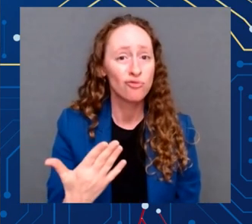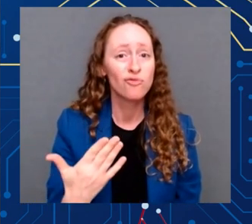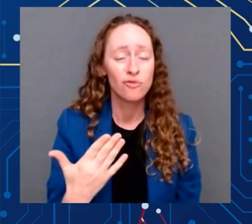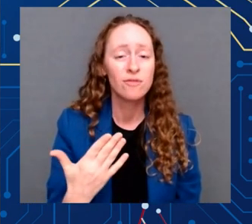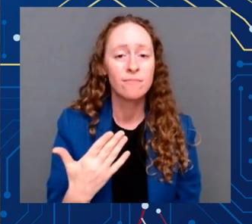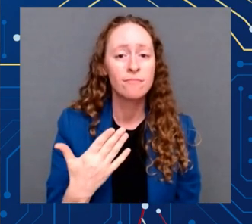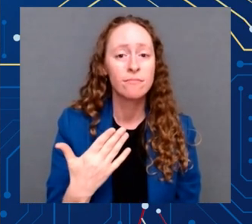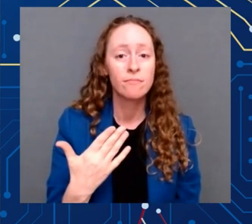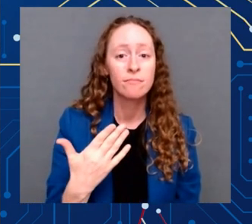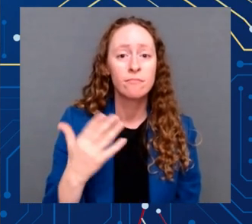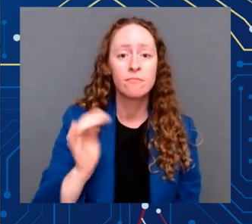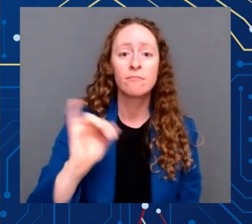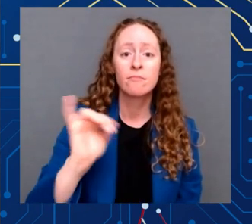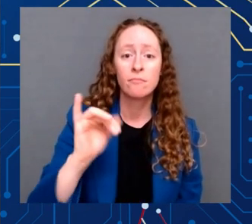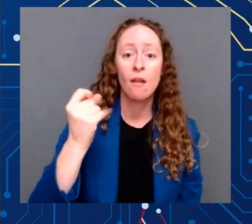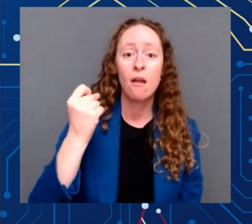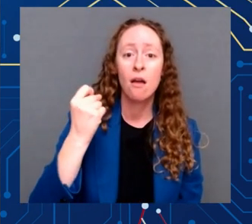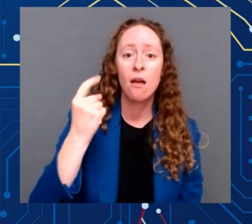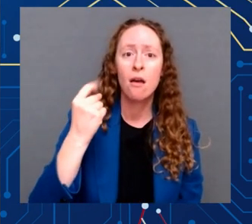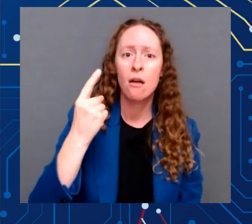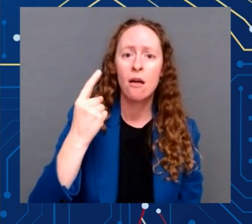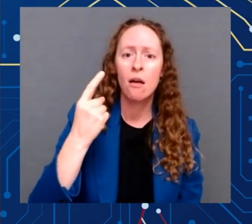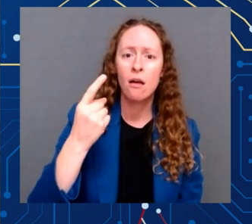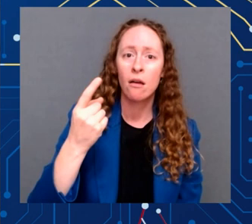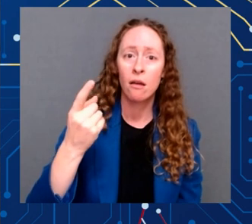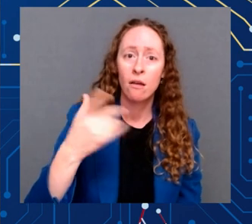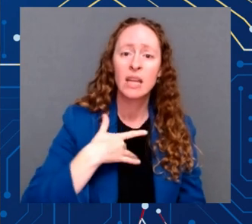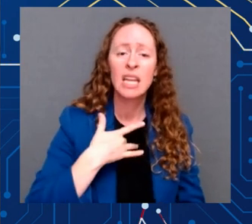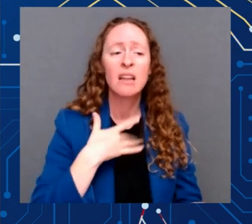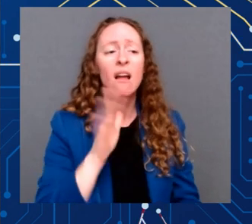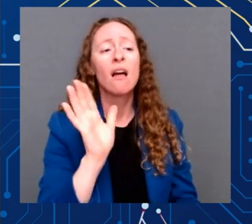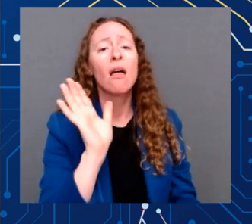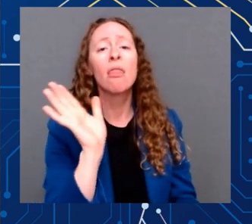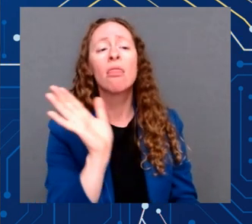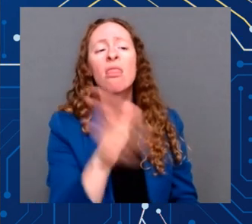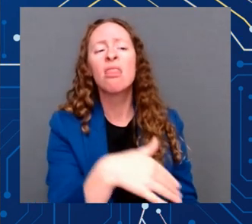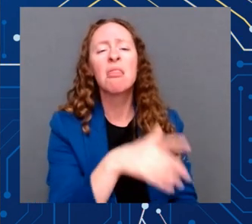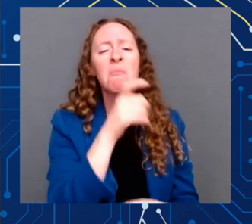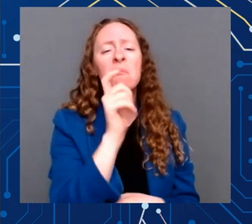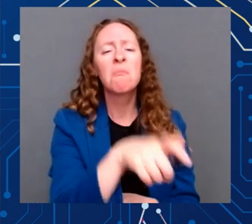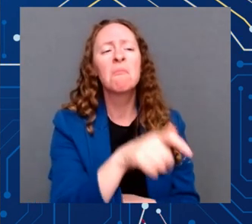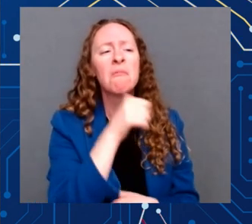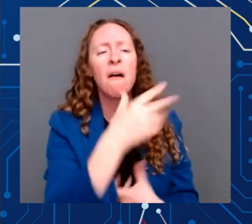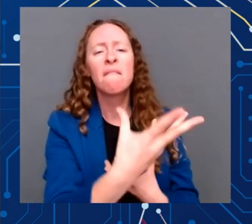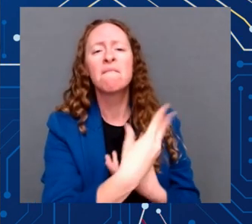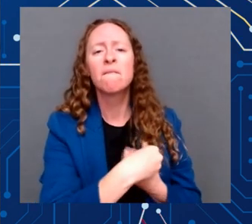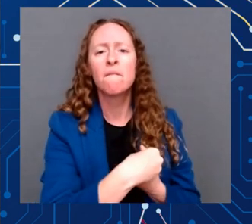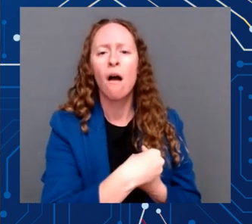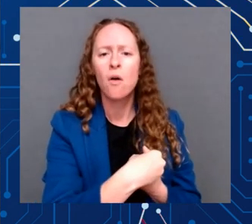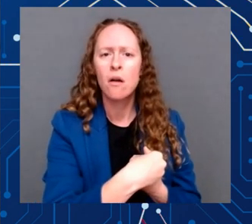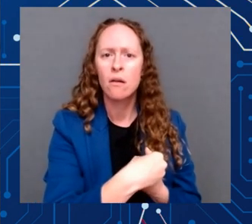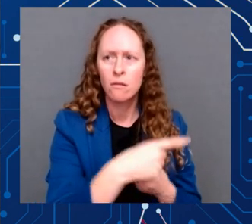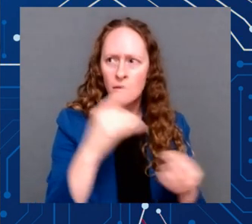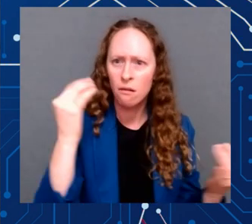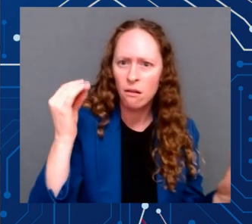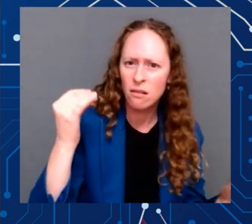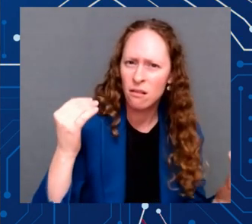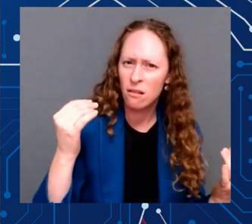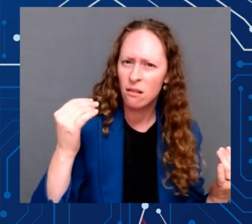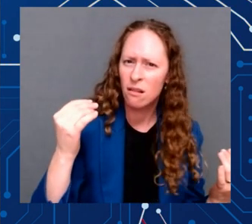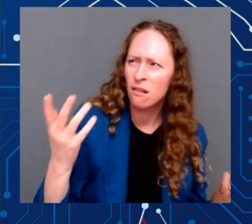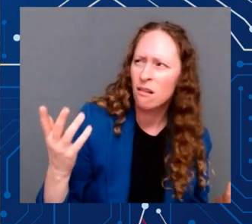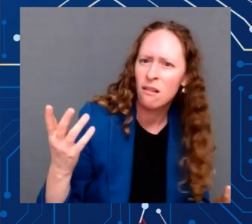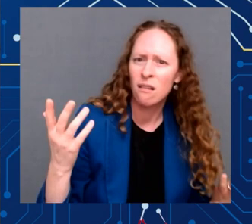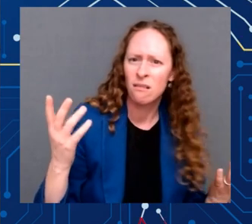behind, causing them to question whether or not the very institutions, our economy, our democracy itself can still deliver for them,